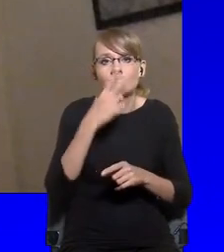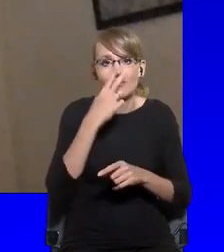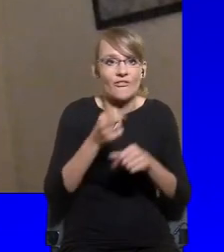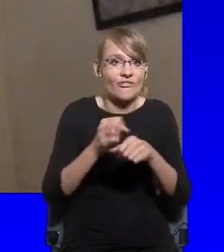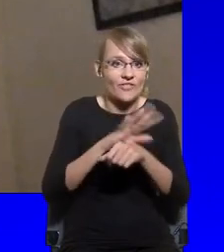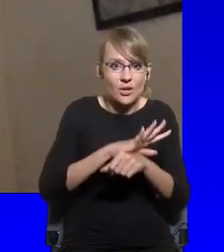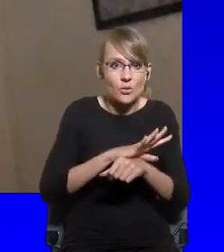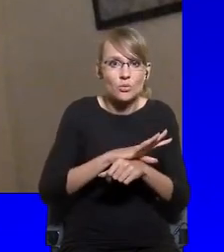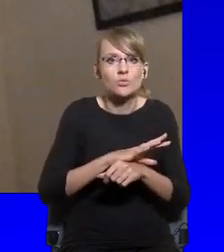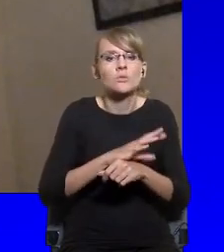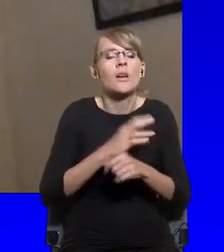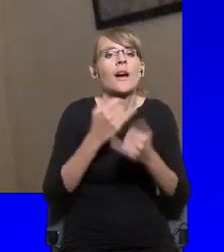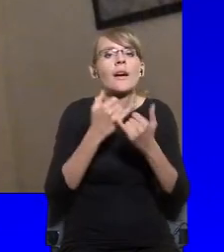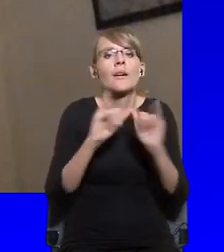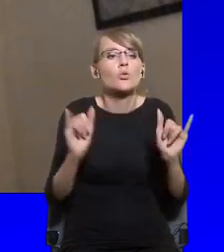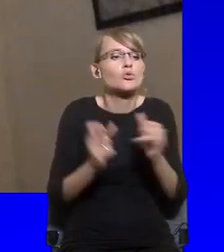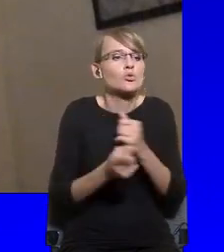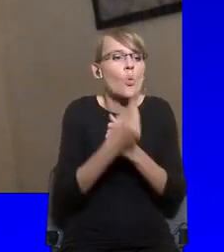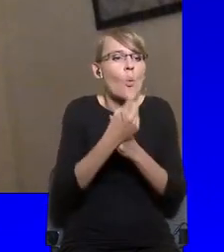able to go off to their second homes.